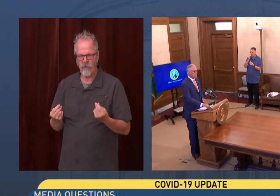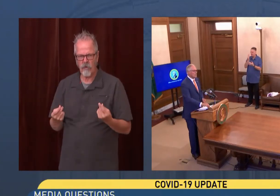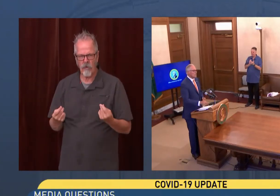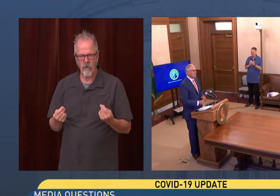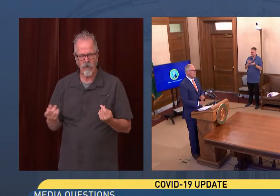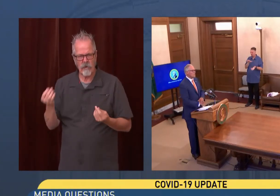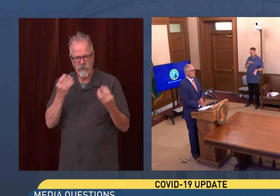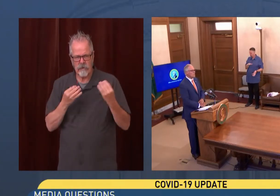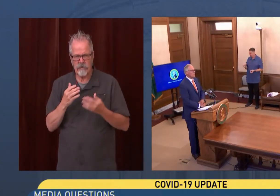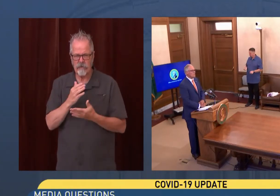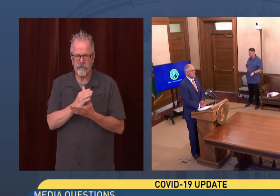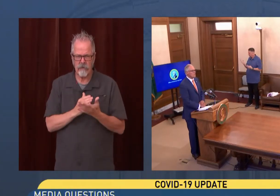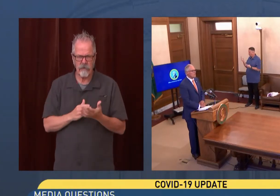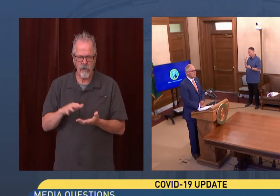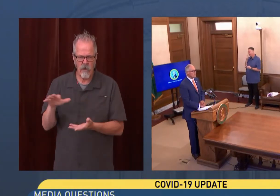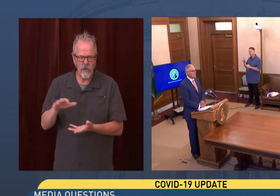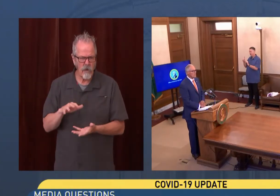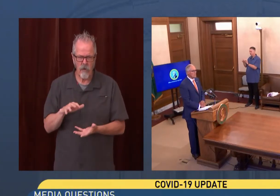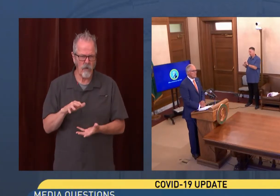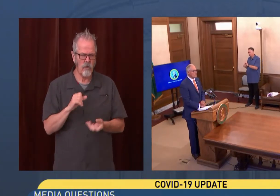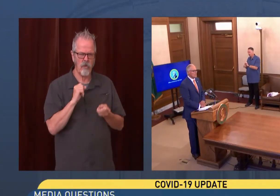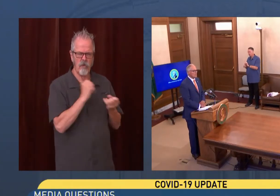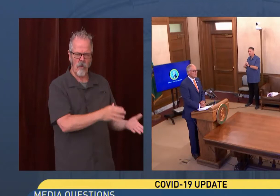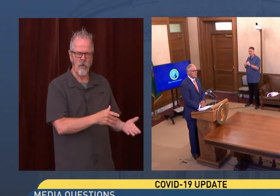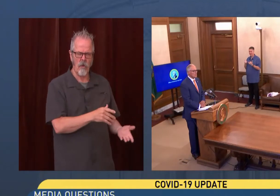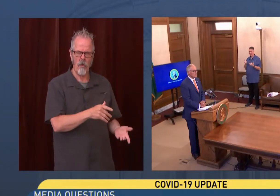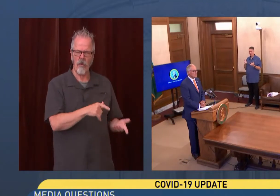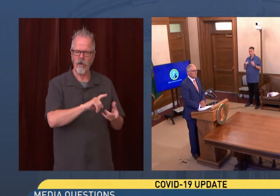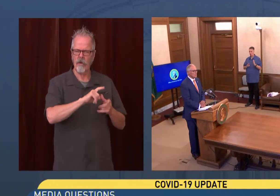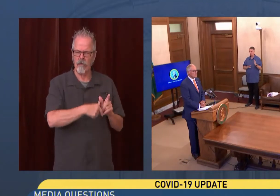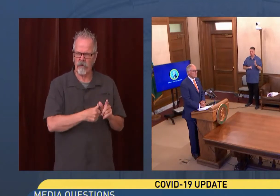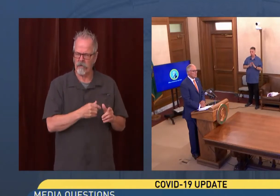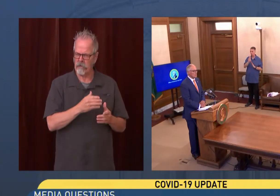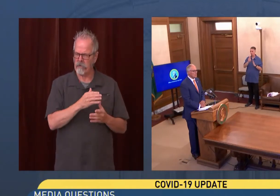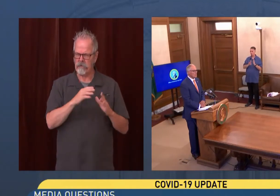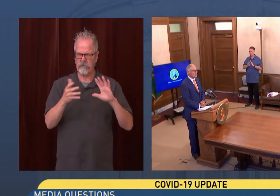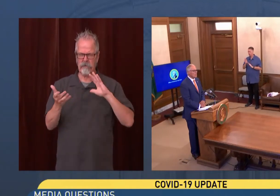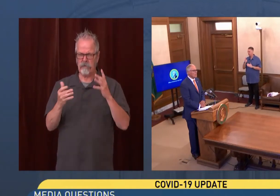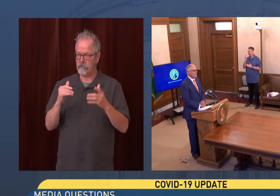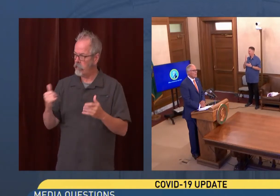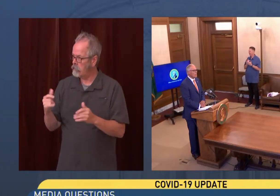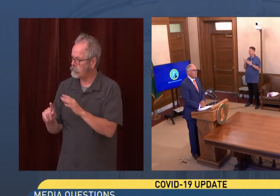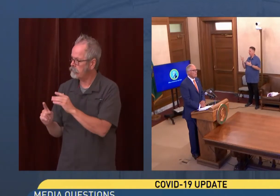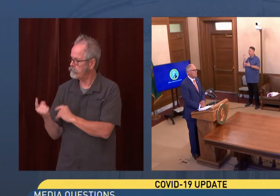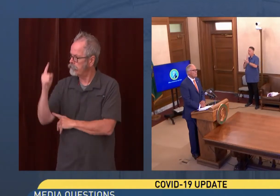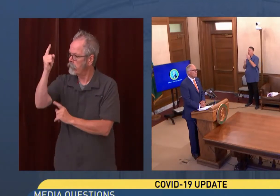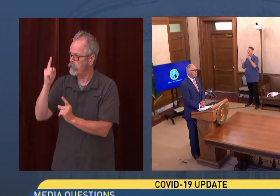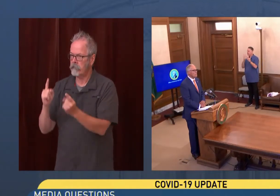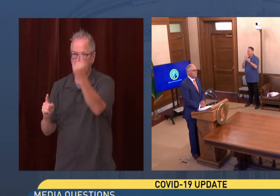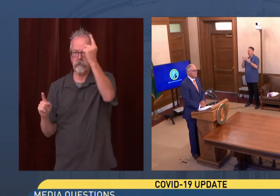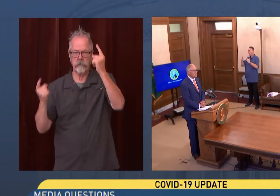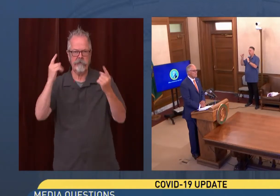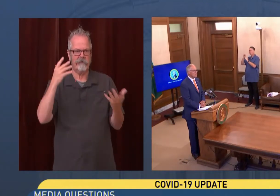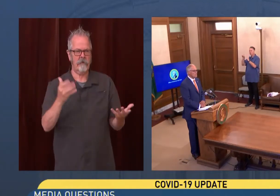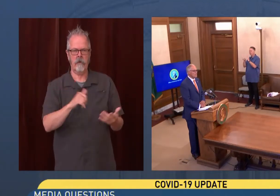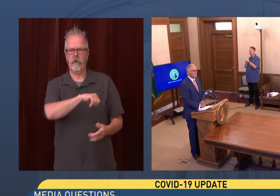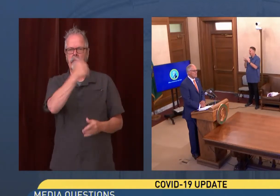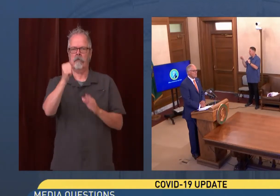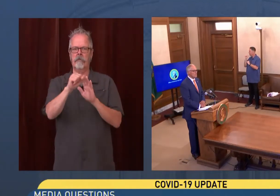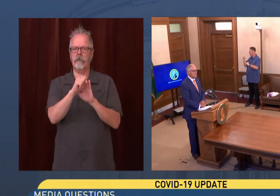out so many vaccines as cases are going up here and as other places are having very limited vaccine supply in other countries?